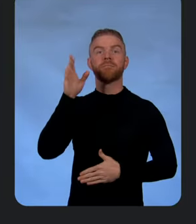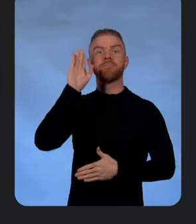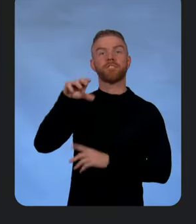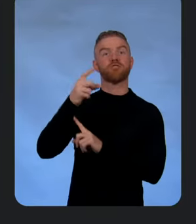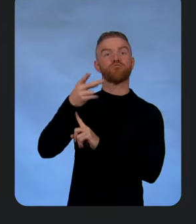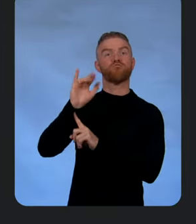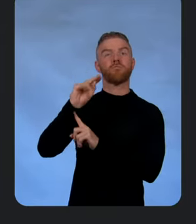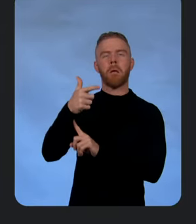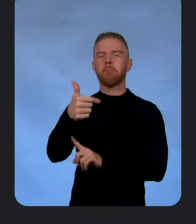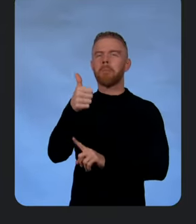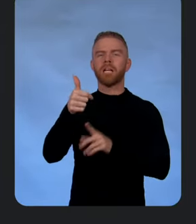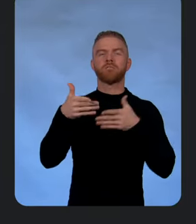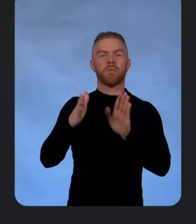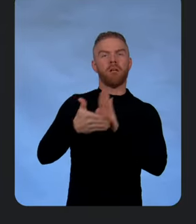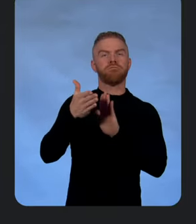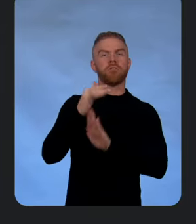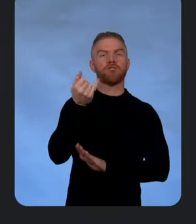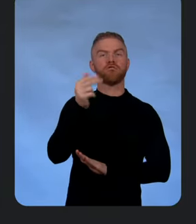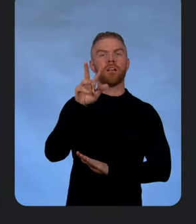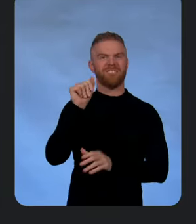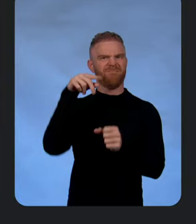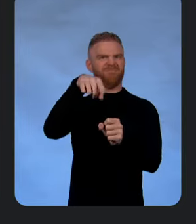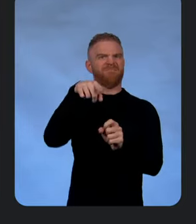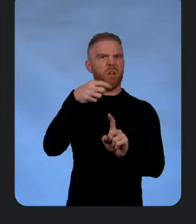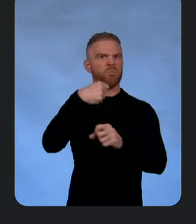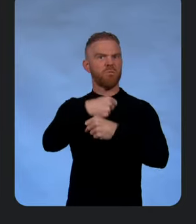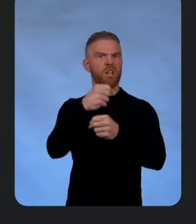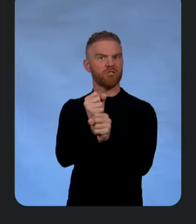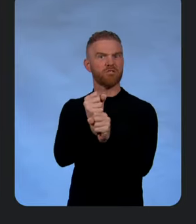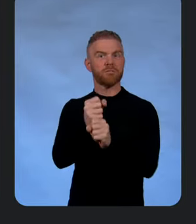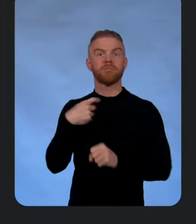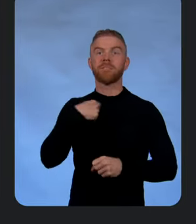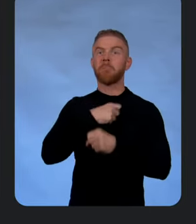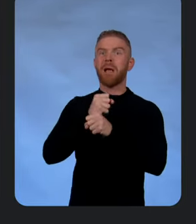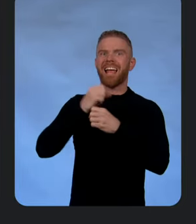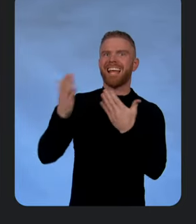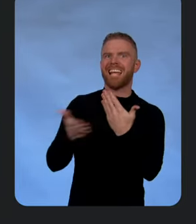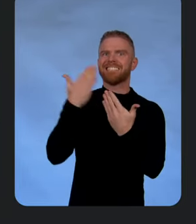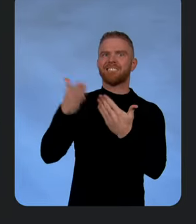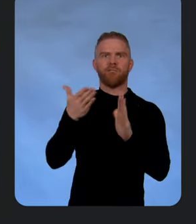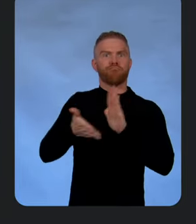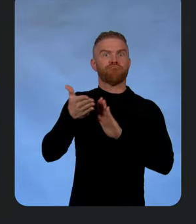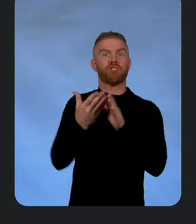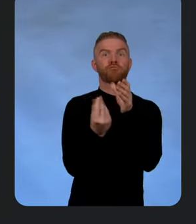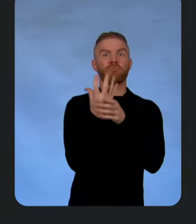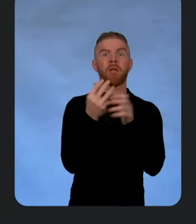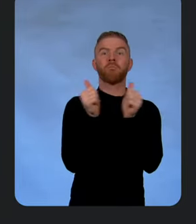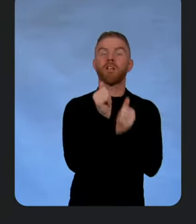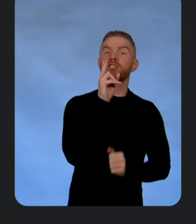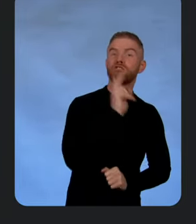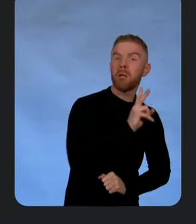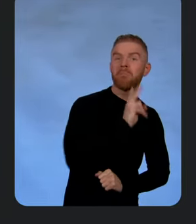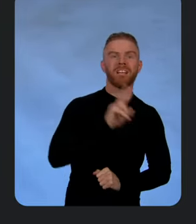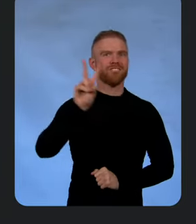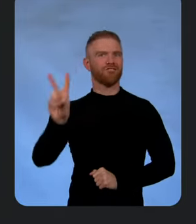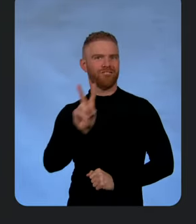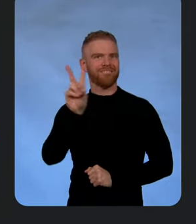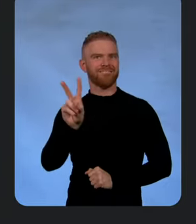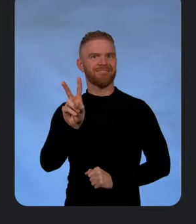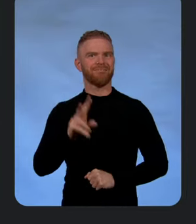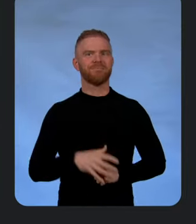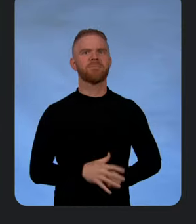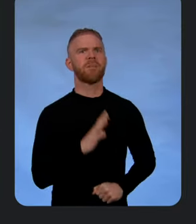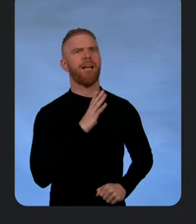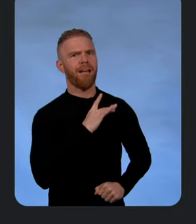Java thing in production. And what we just did to make it easy to run Spring with Gemini and Vertex. That's great. Super cool. So I have a